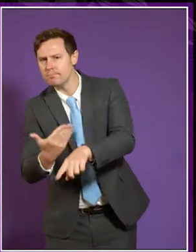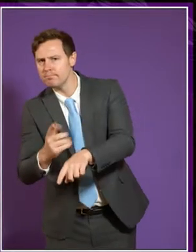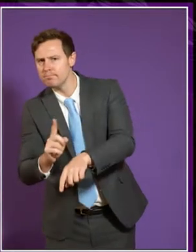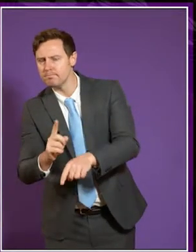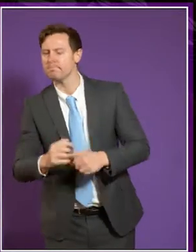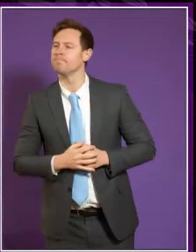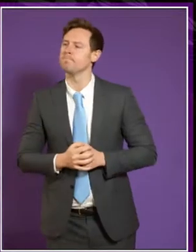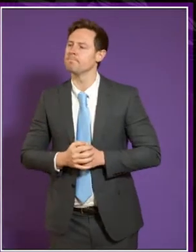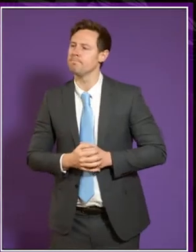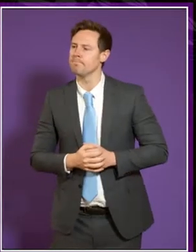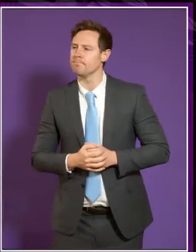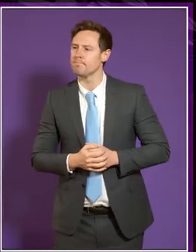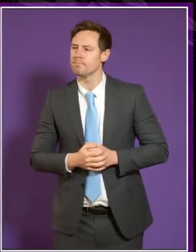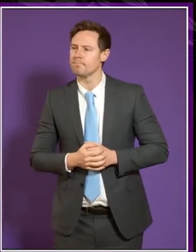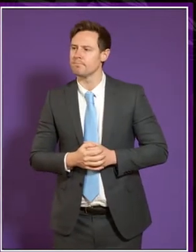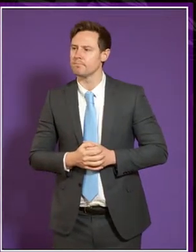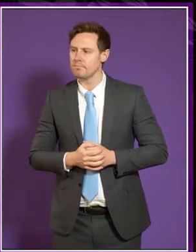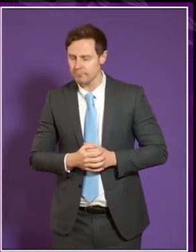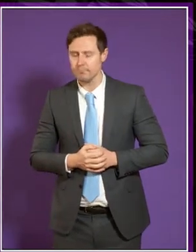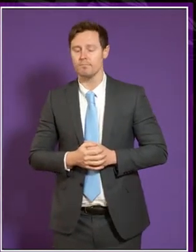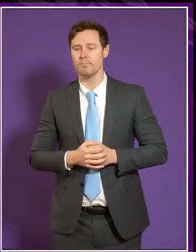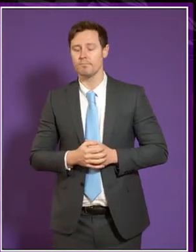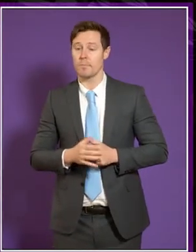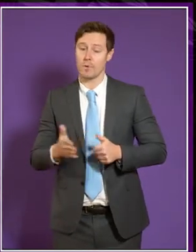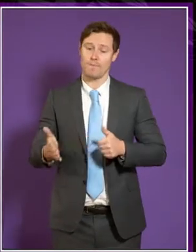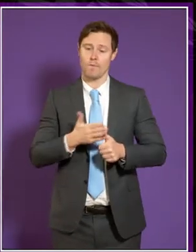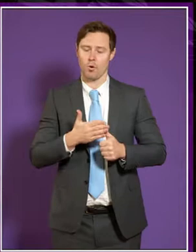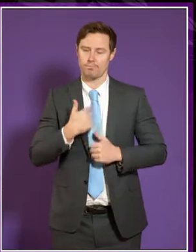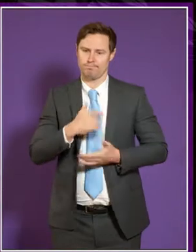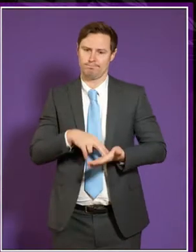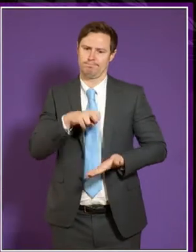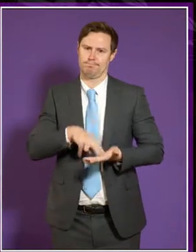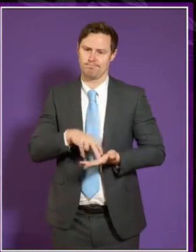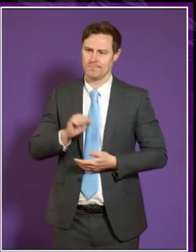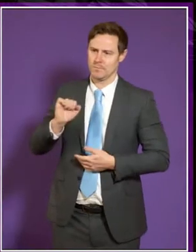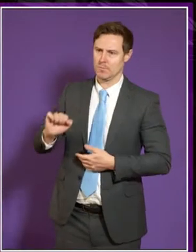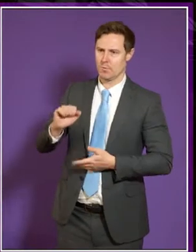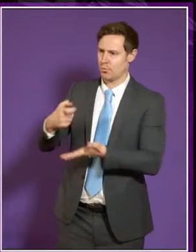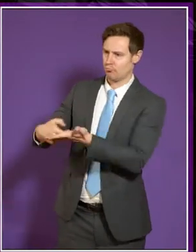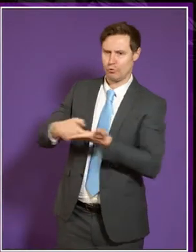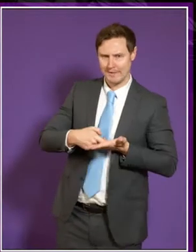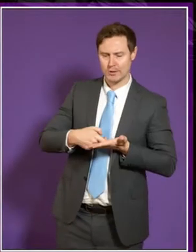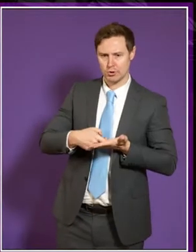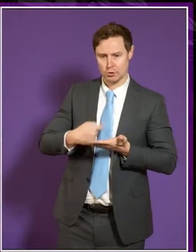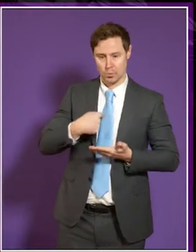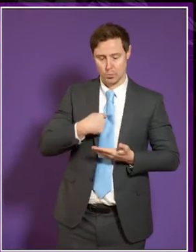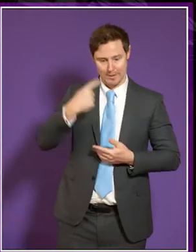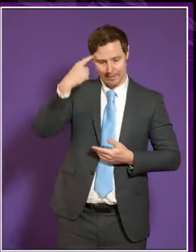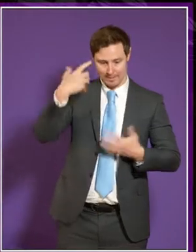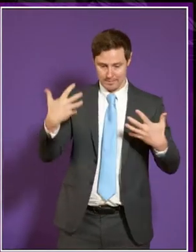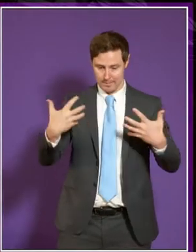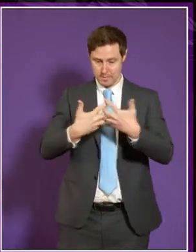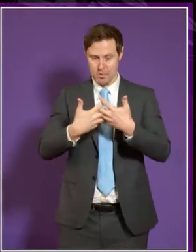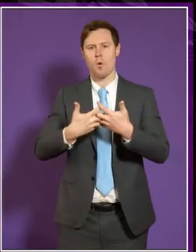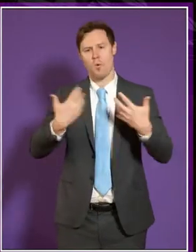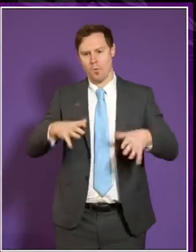work of the committee? First of all, can I say I'm glad that you see that there is a synergy between your recommendations and what we saw